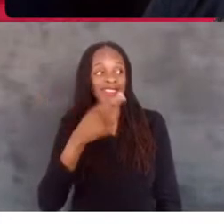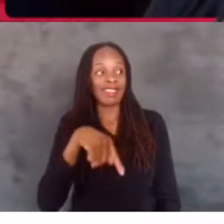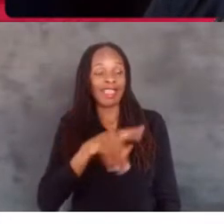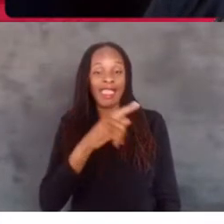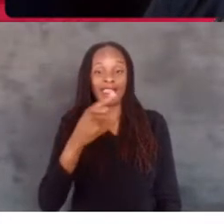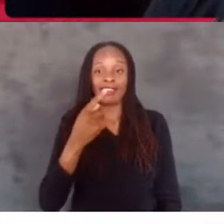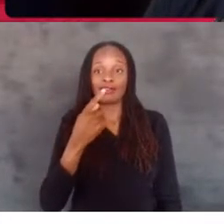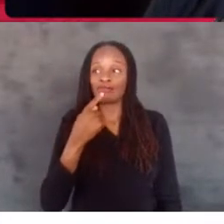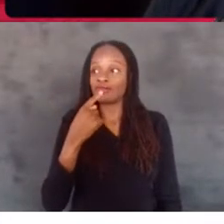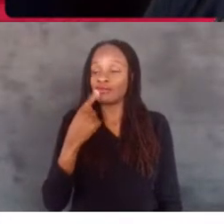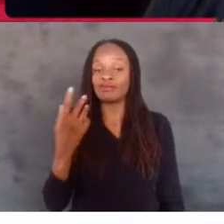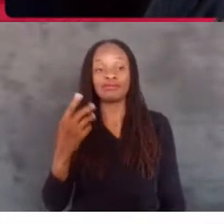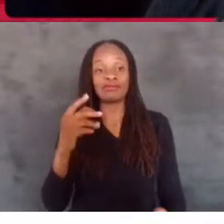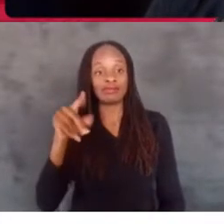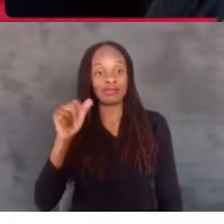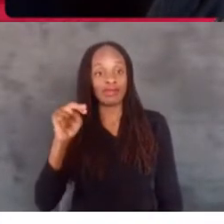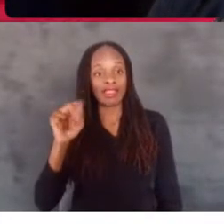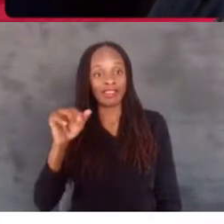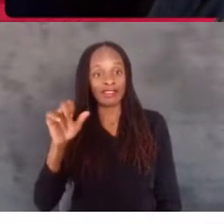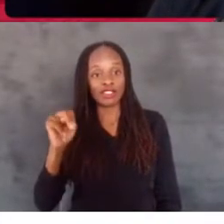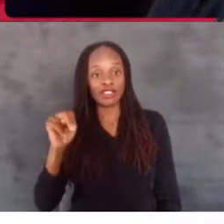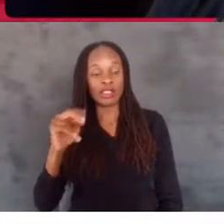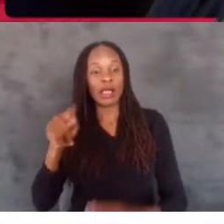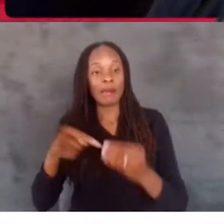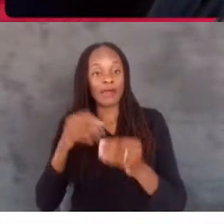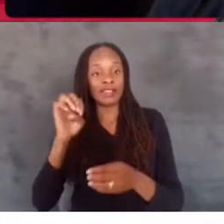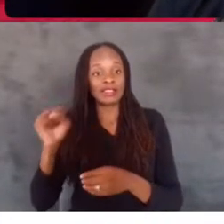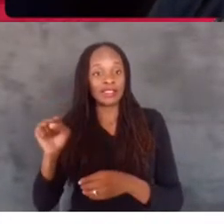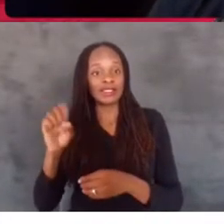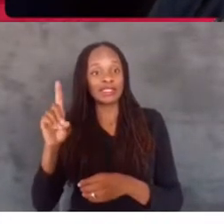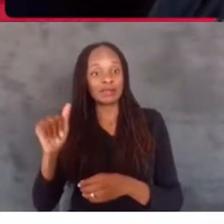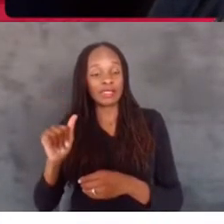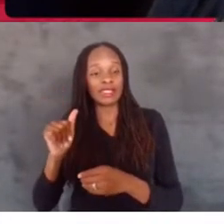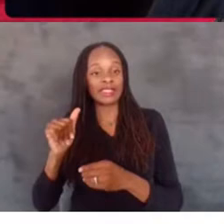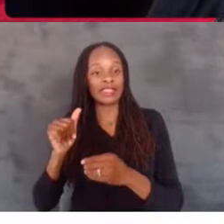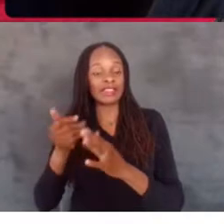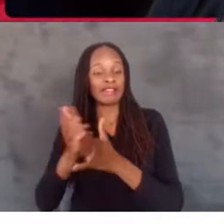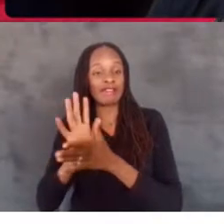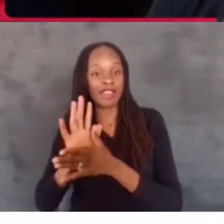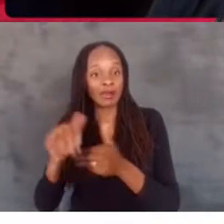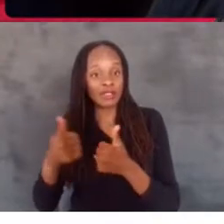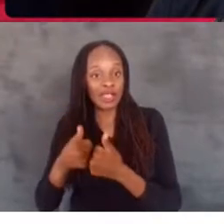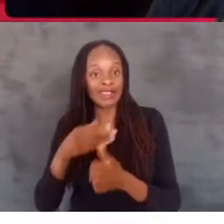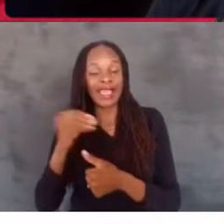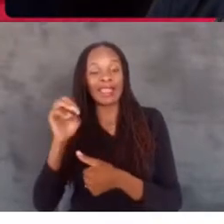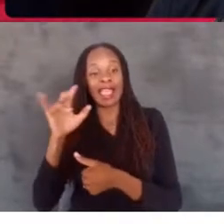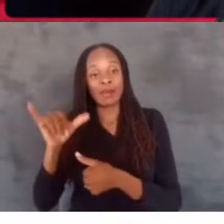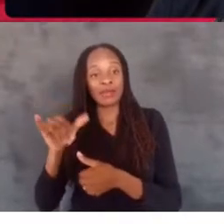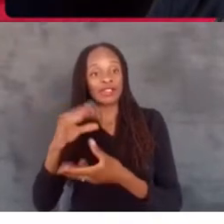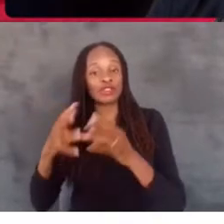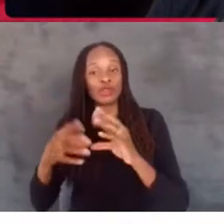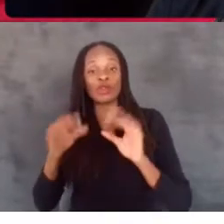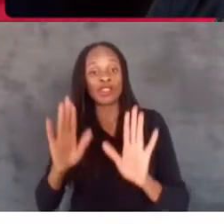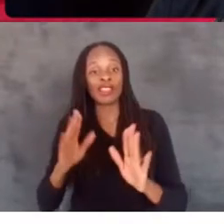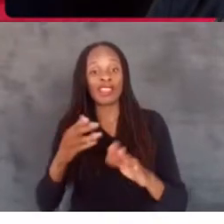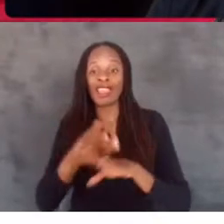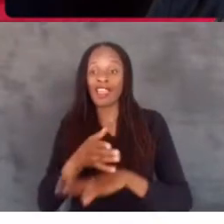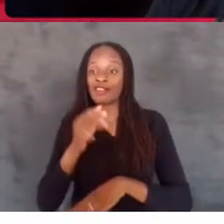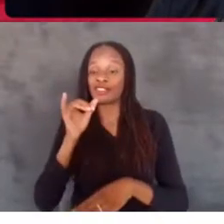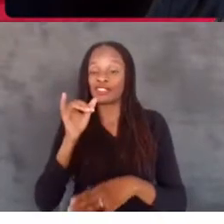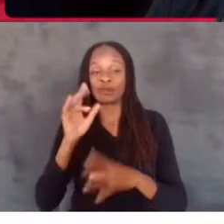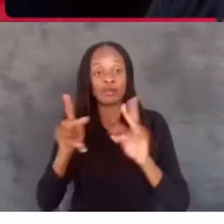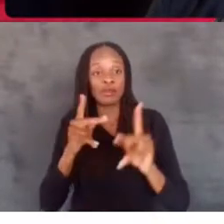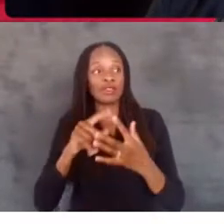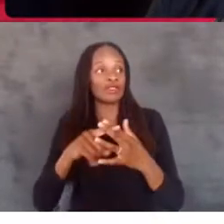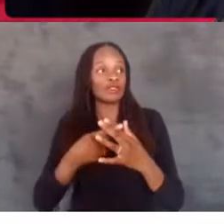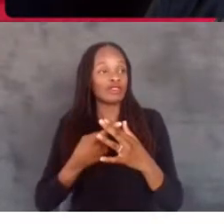story of the Easterseals Disability Film Challenge. They told Emily's story and it was great. And once that word got around, we had